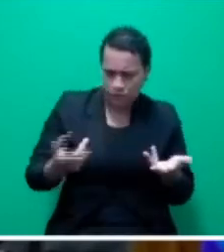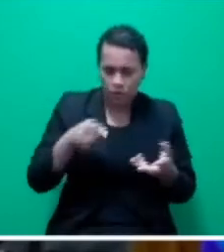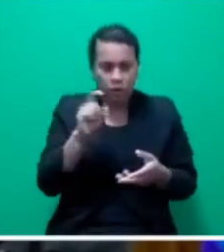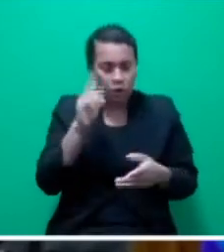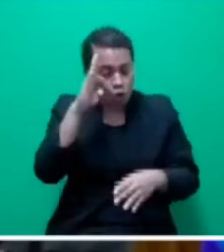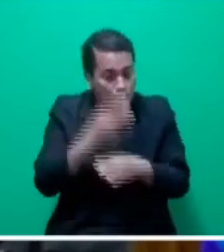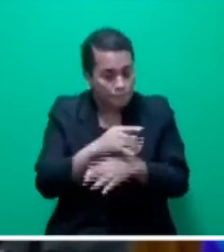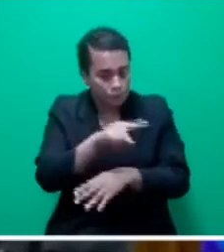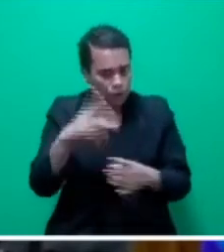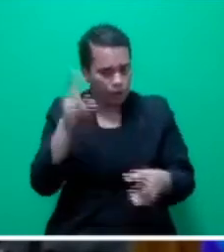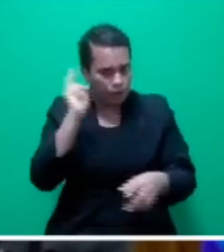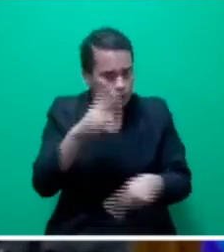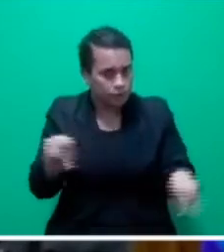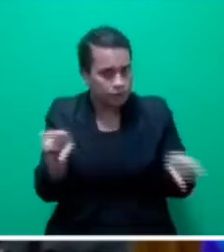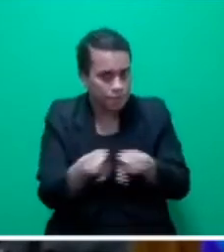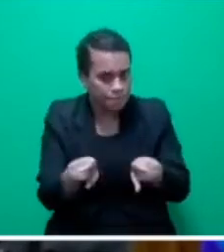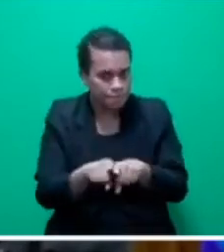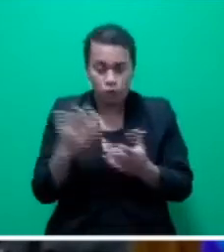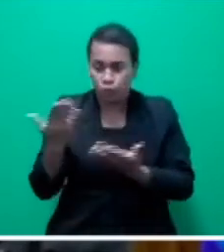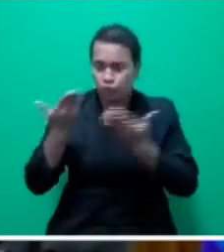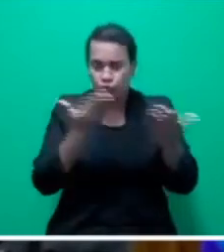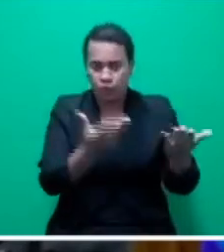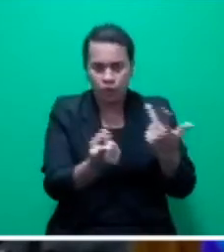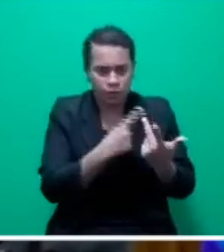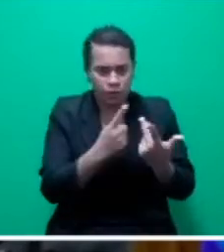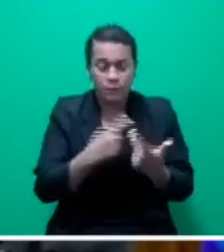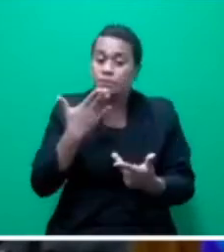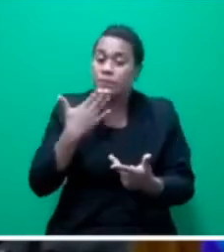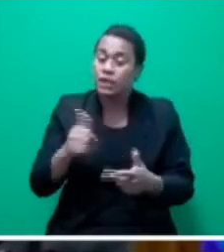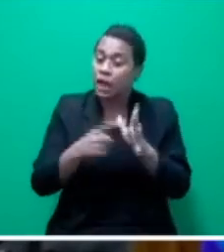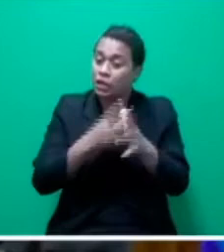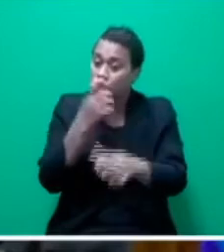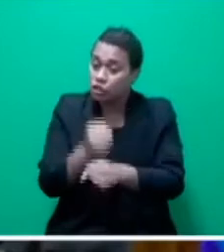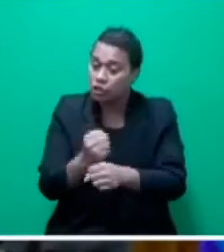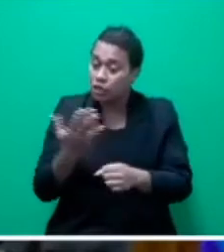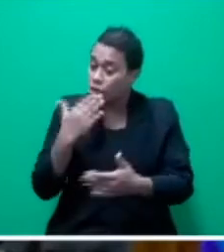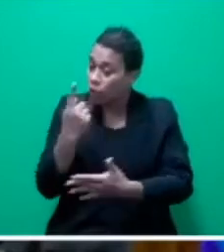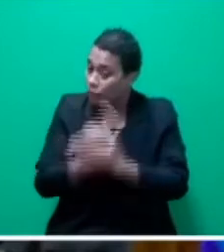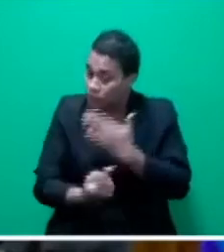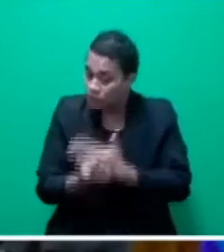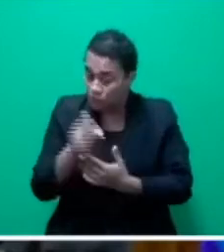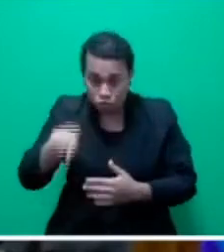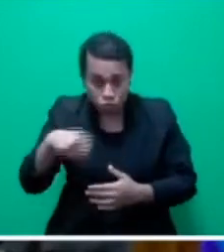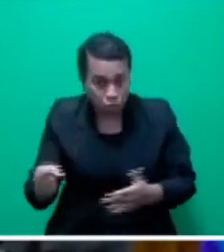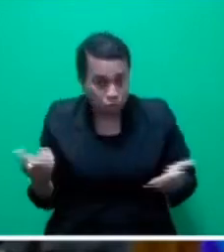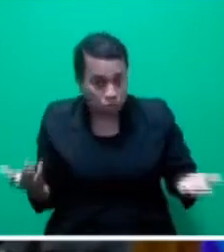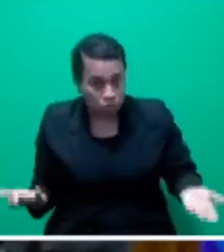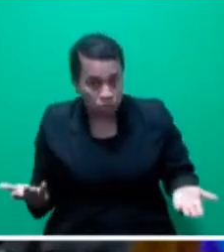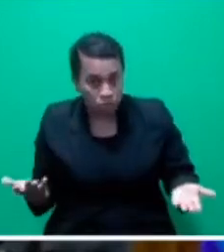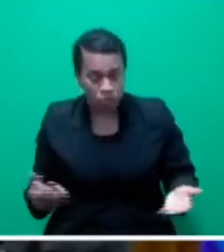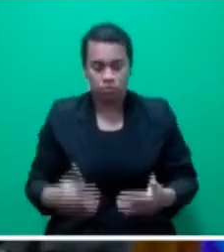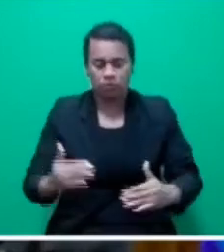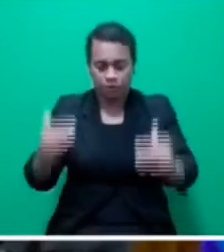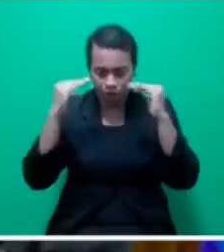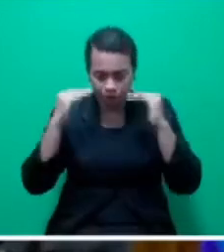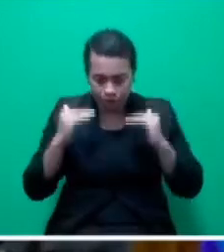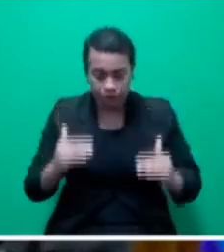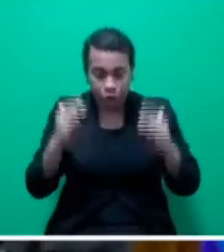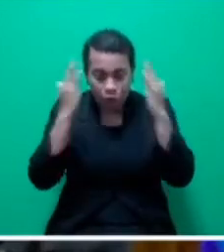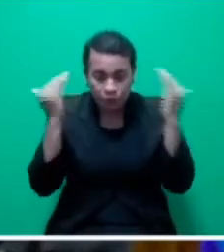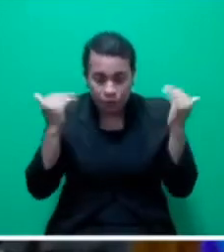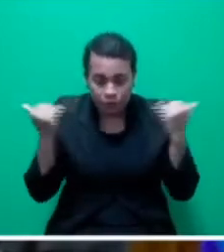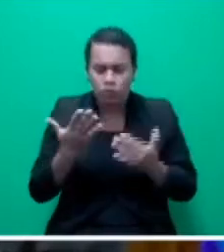but it is for the Honorable Attorney General to state whether or not that happened. Now, Mr. Speaker, on the note of transparency and